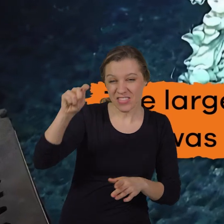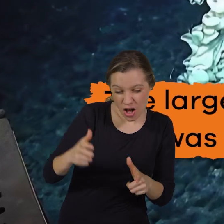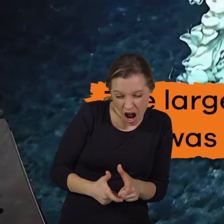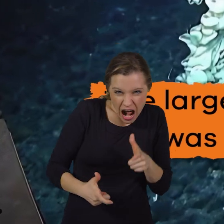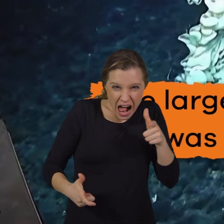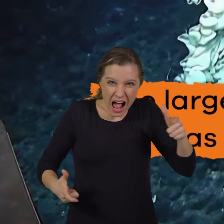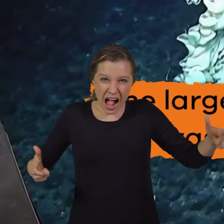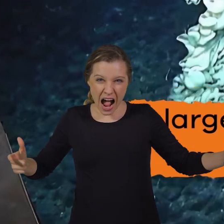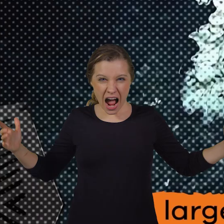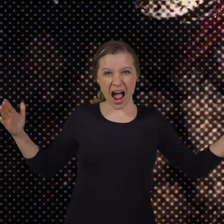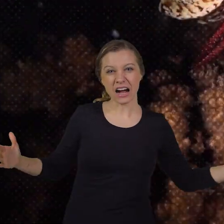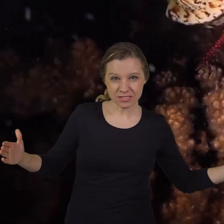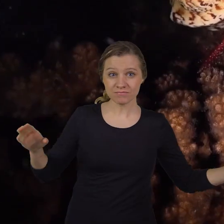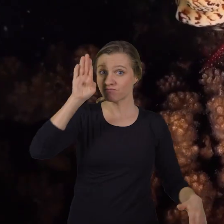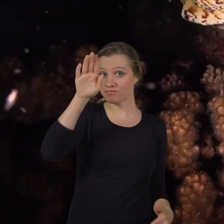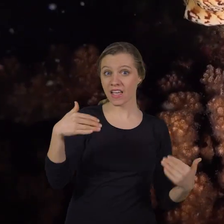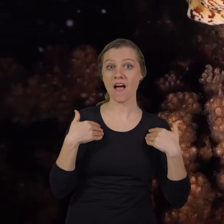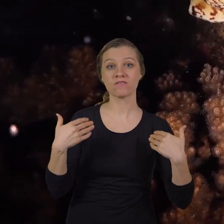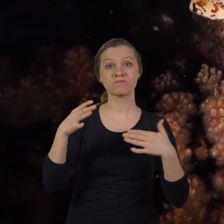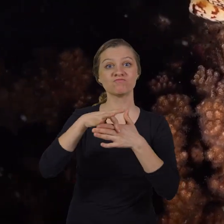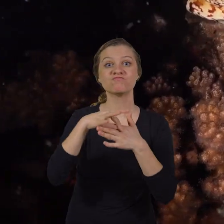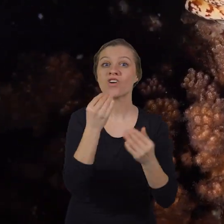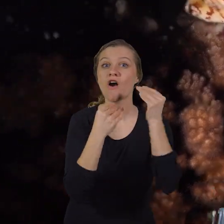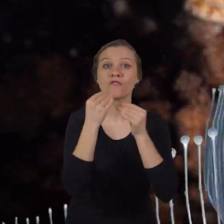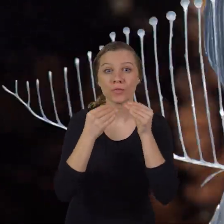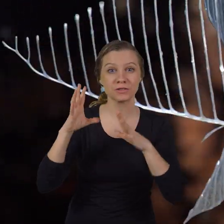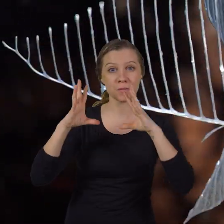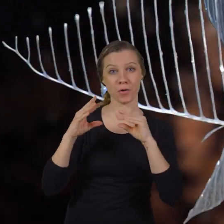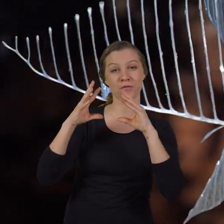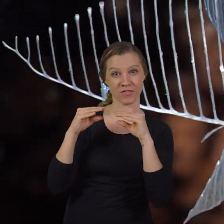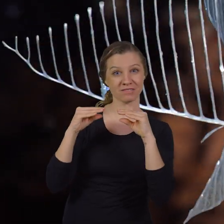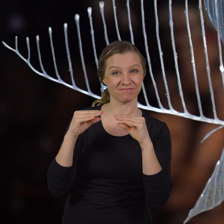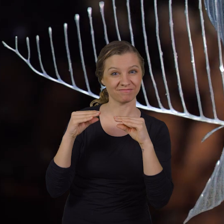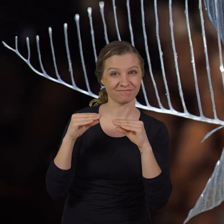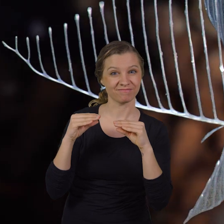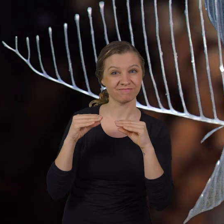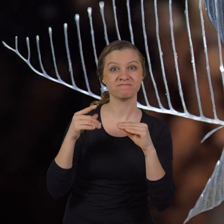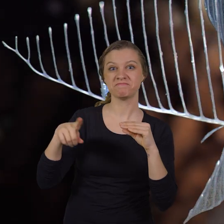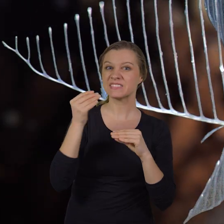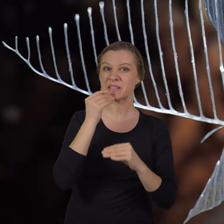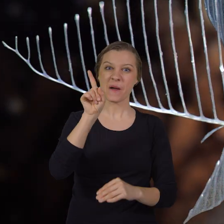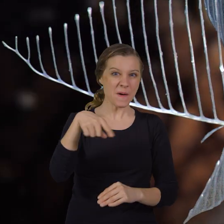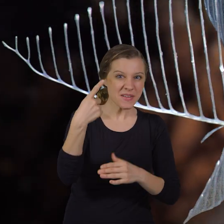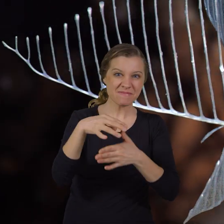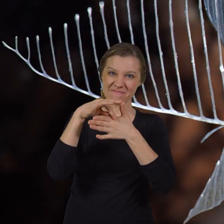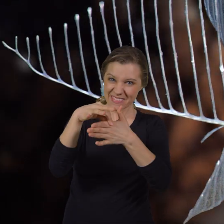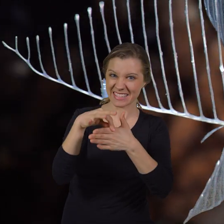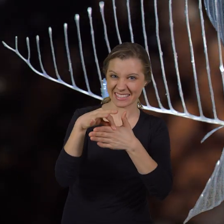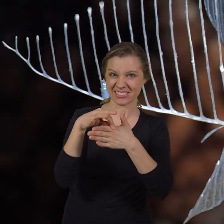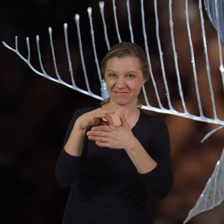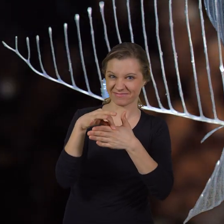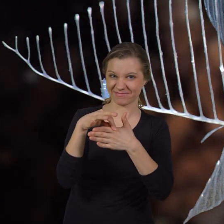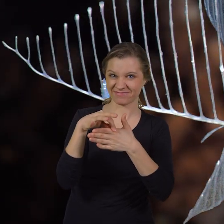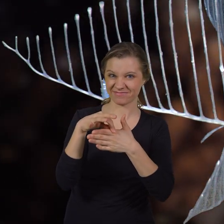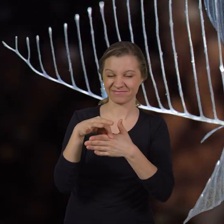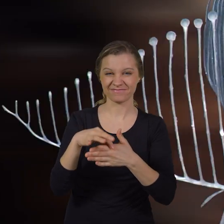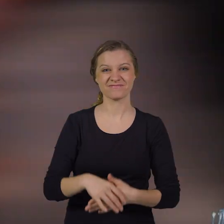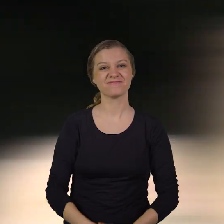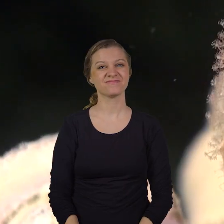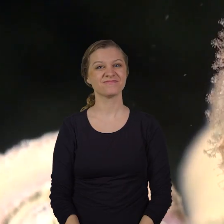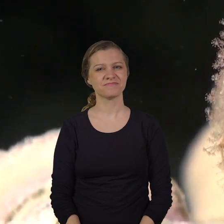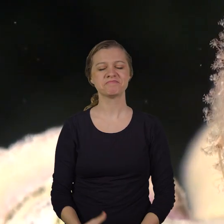wide. Did you know there are carnivorous Periphera? Which means they only eat meat.